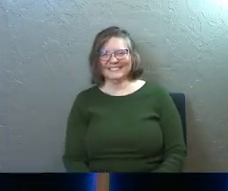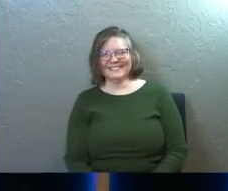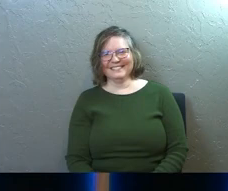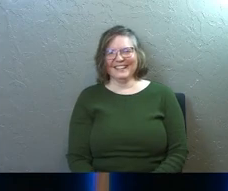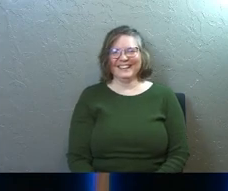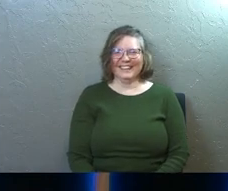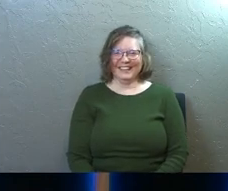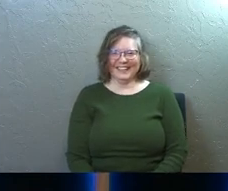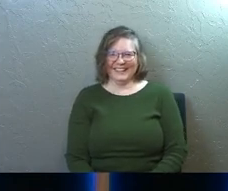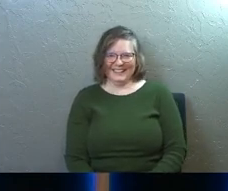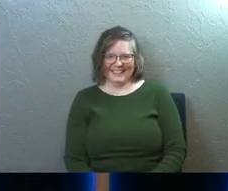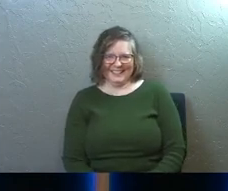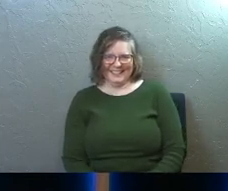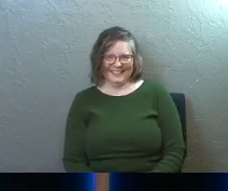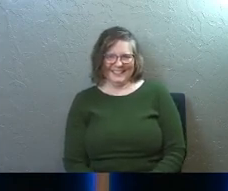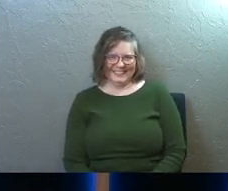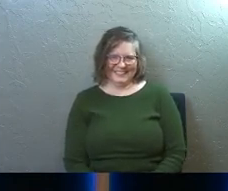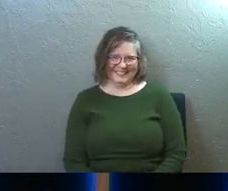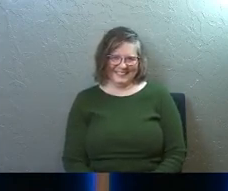Oh.